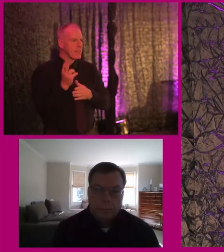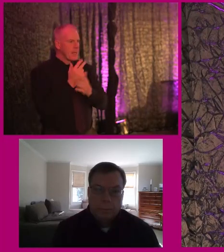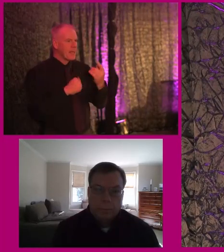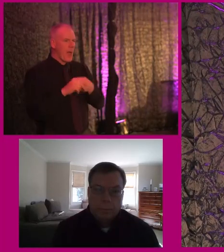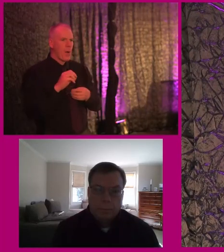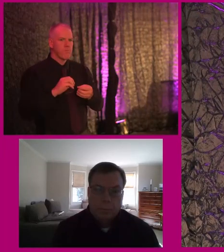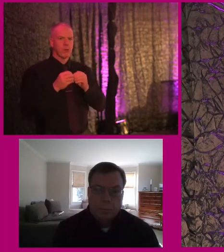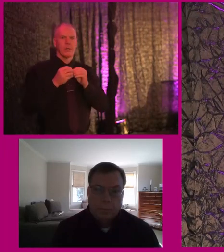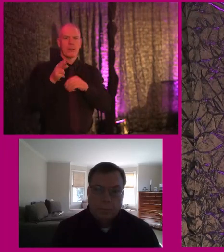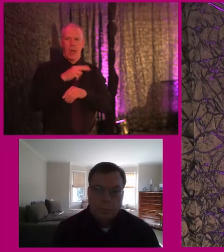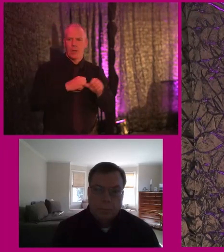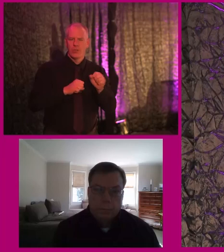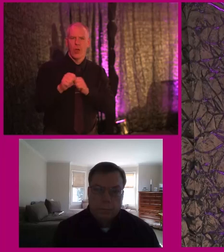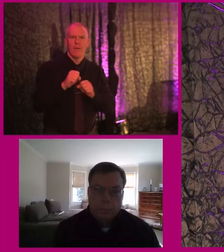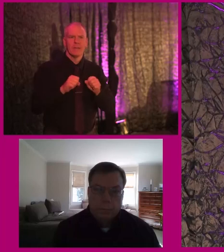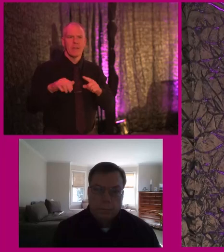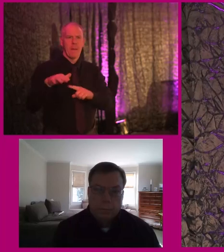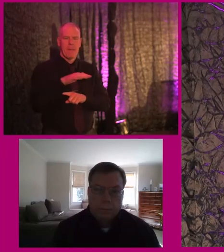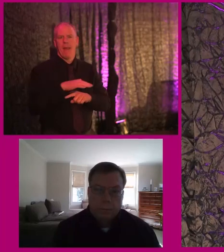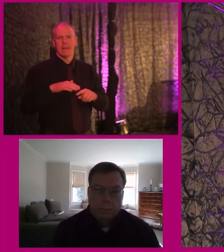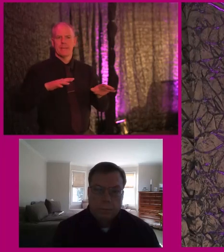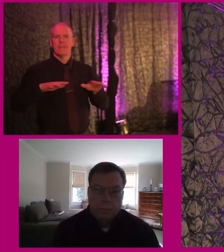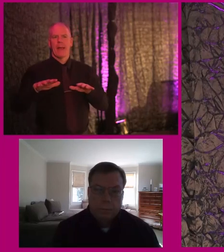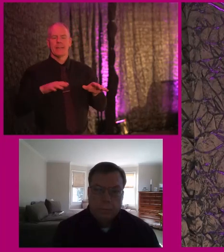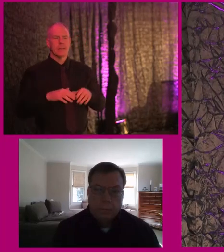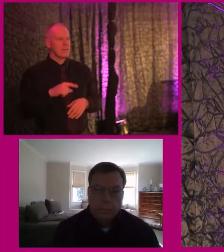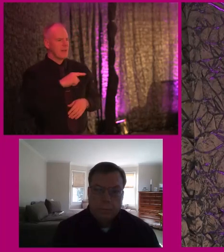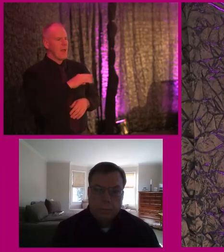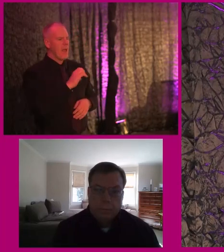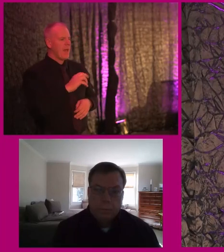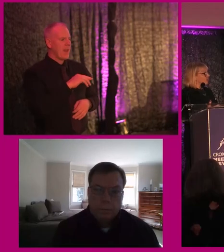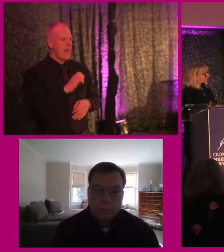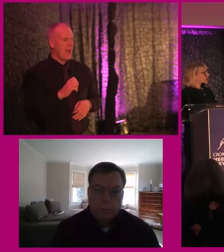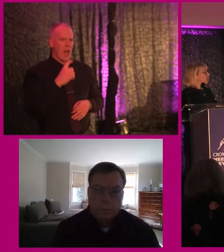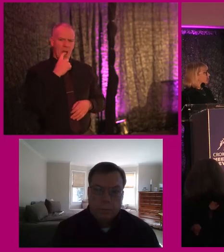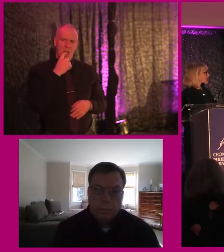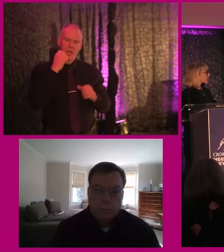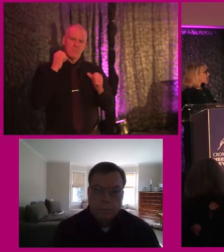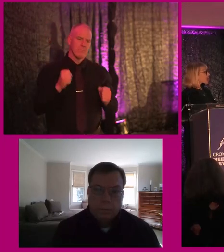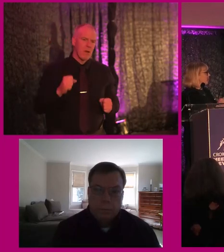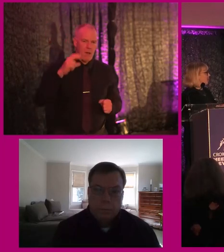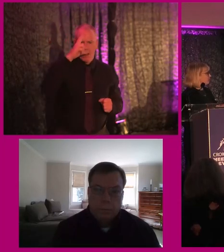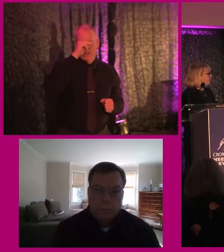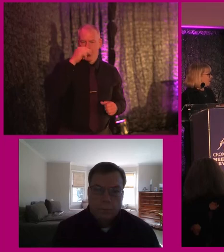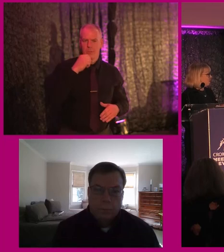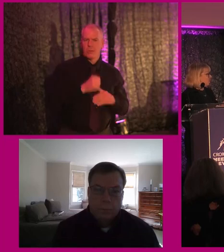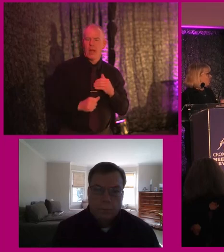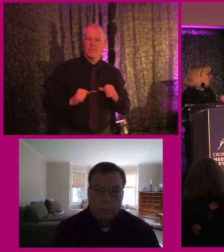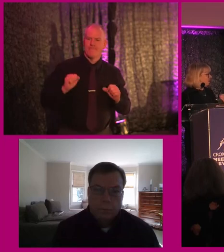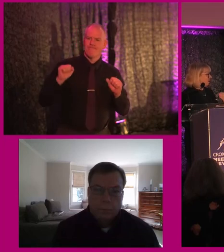all inhabit. And I think, Elaine, you've given us a very good example there today of